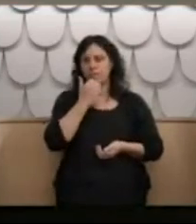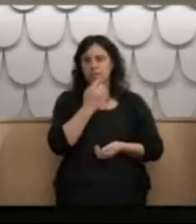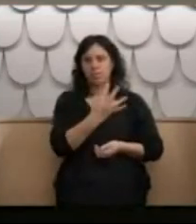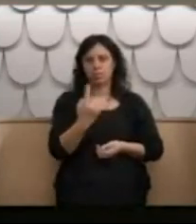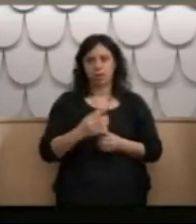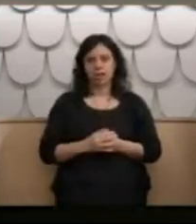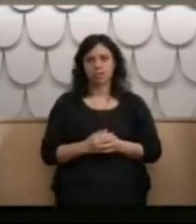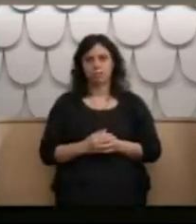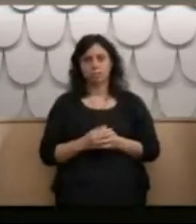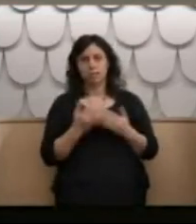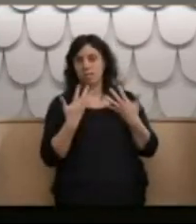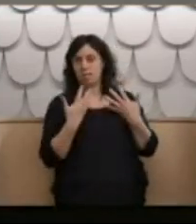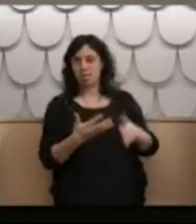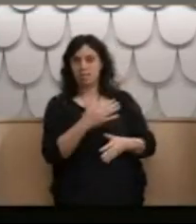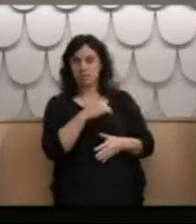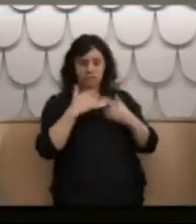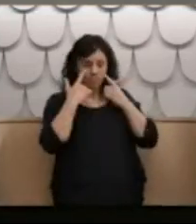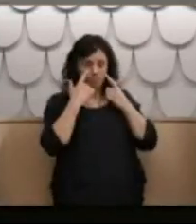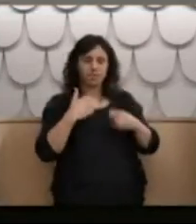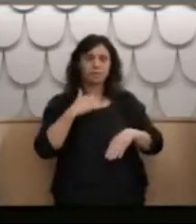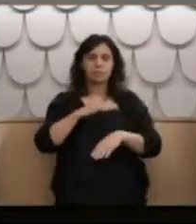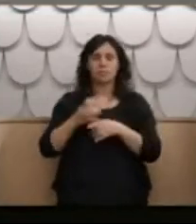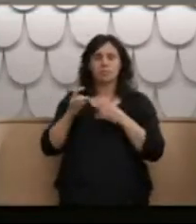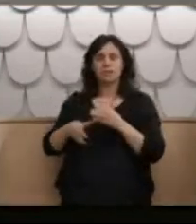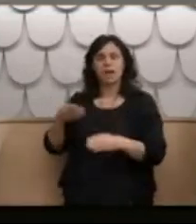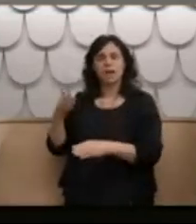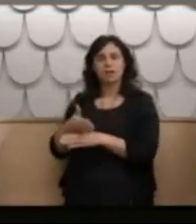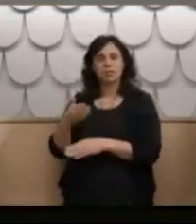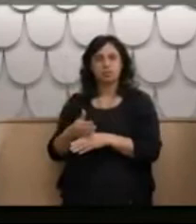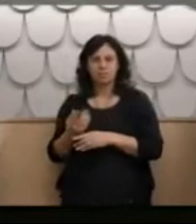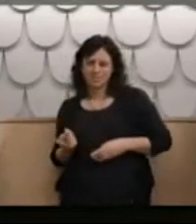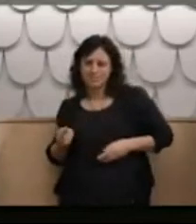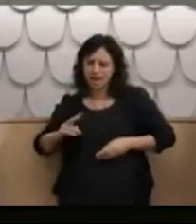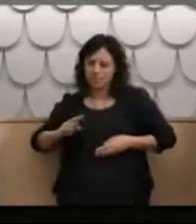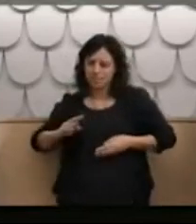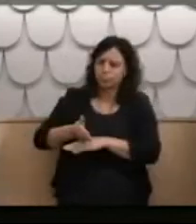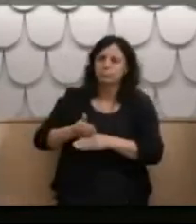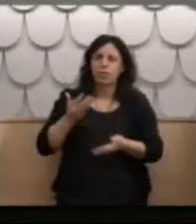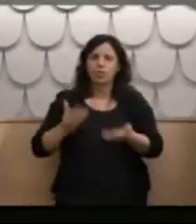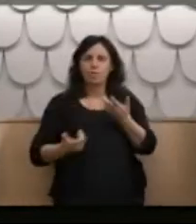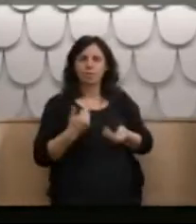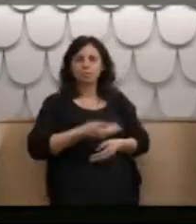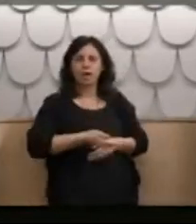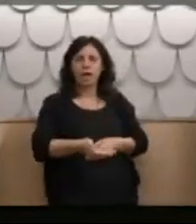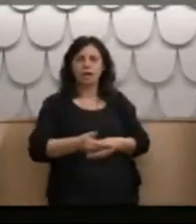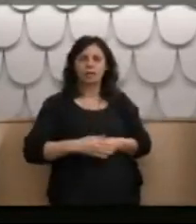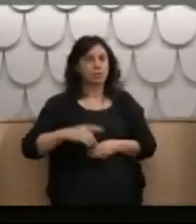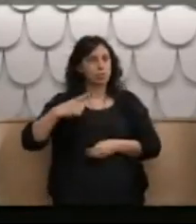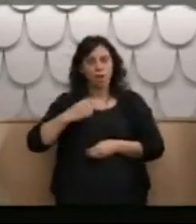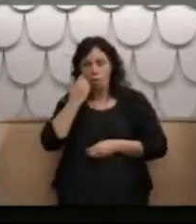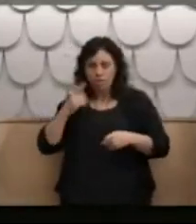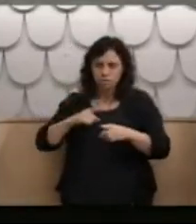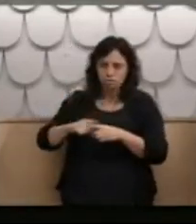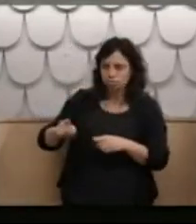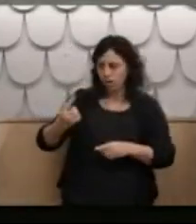Leaving State Care. When I first started working, I worked twice as hard as anyone else as I was, always trying to prove